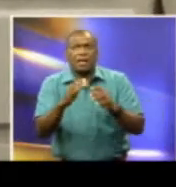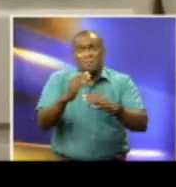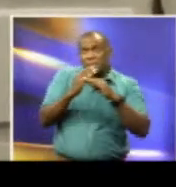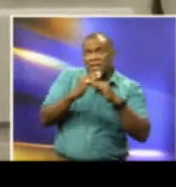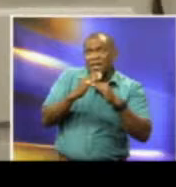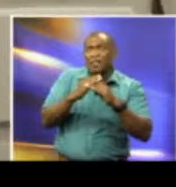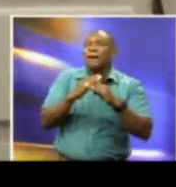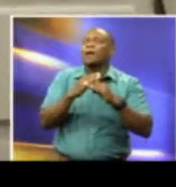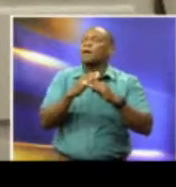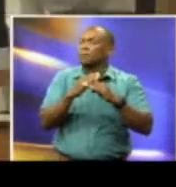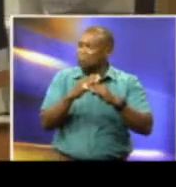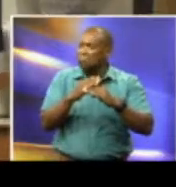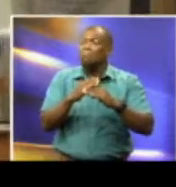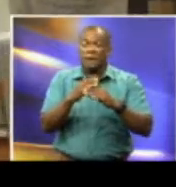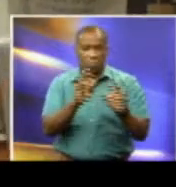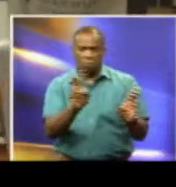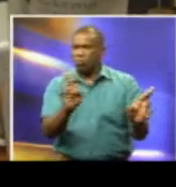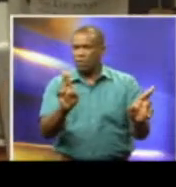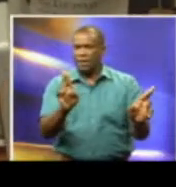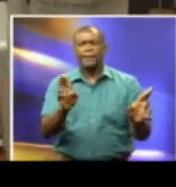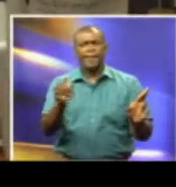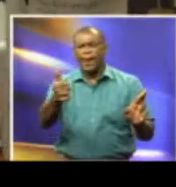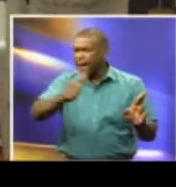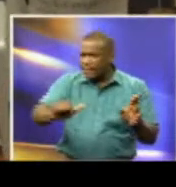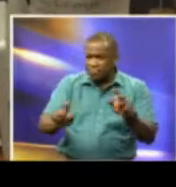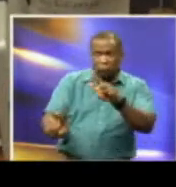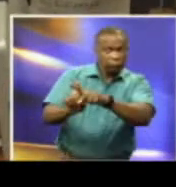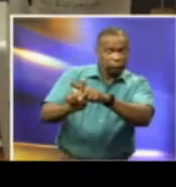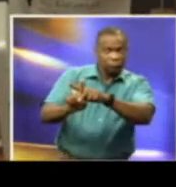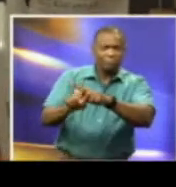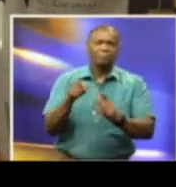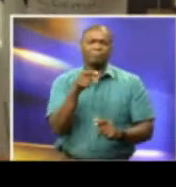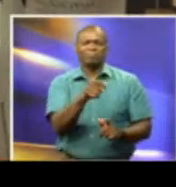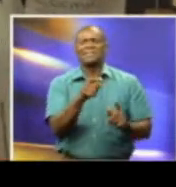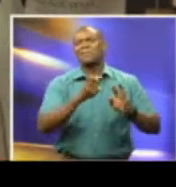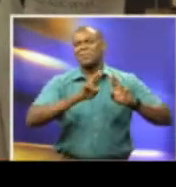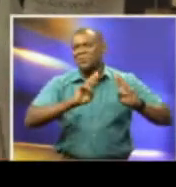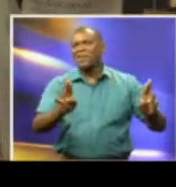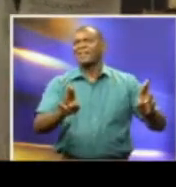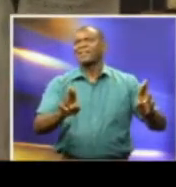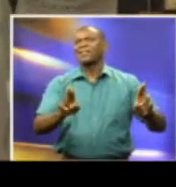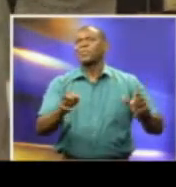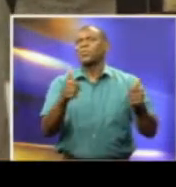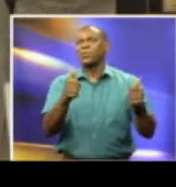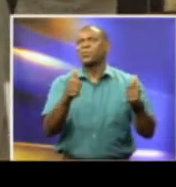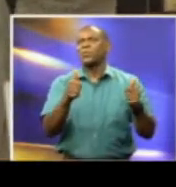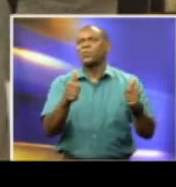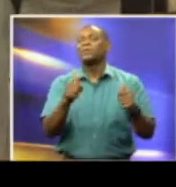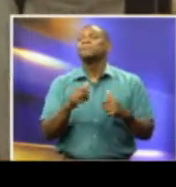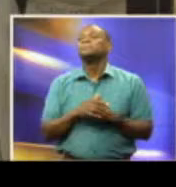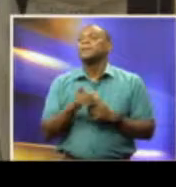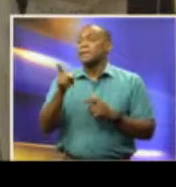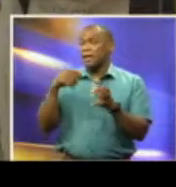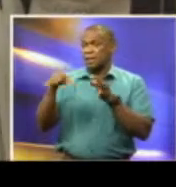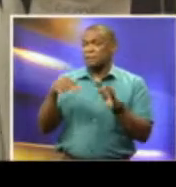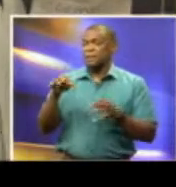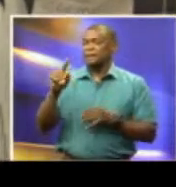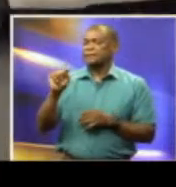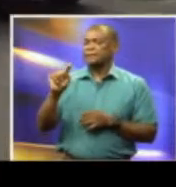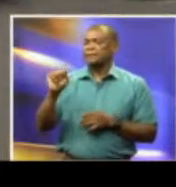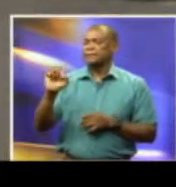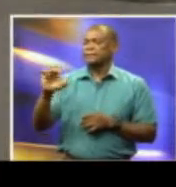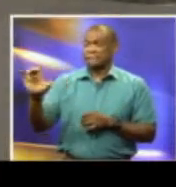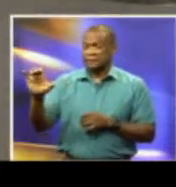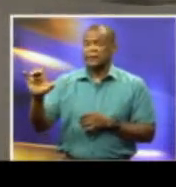need that may arise. THA Chief Secretary Ansel Dennis said the Trinidad and Tobago Electricity Commission,